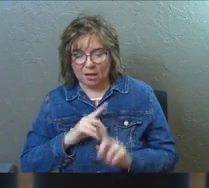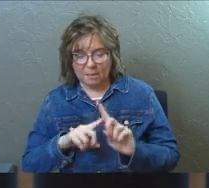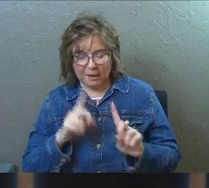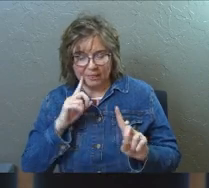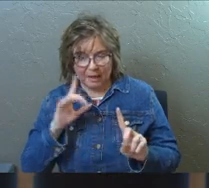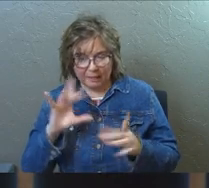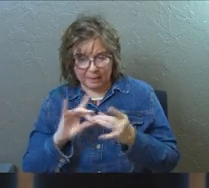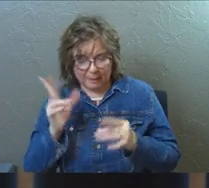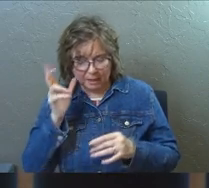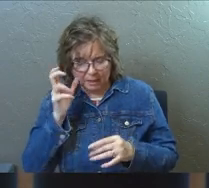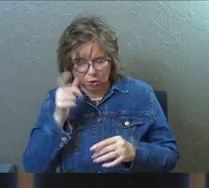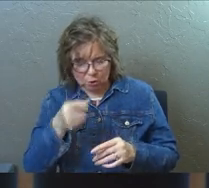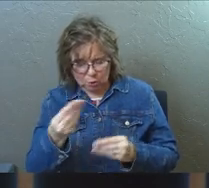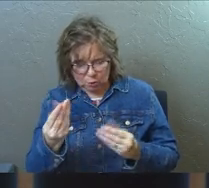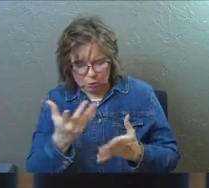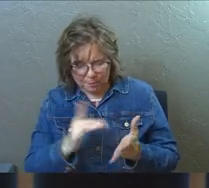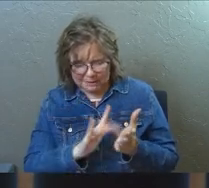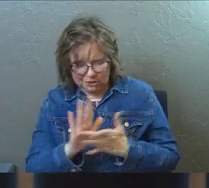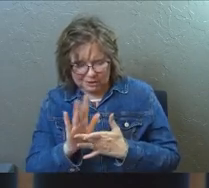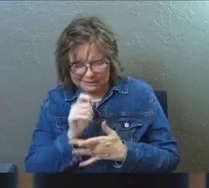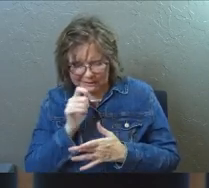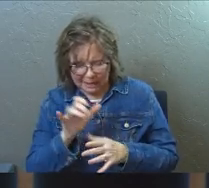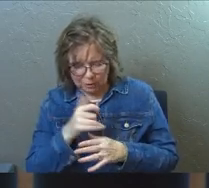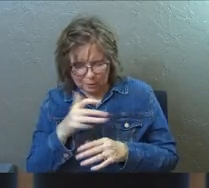message. And I was set free from that.